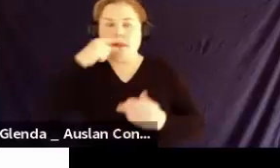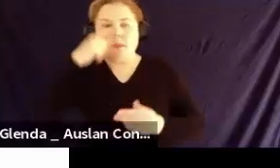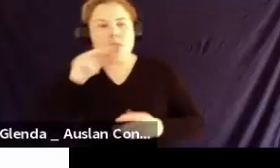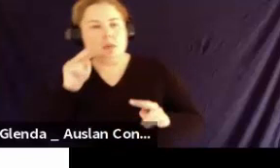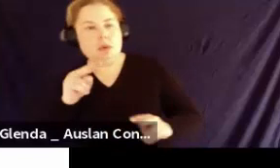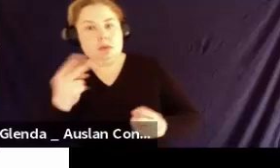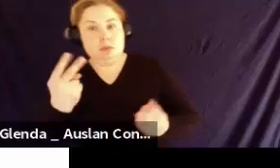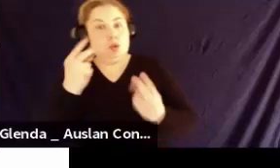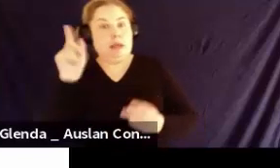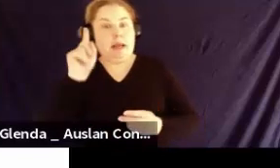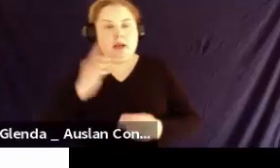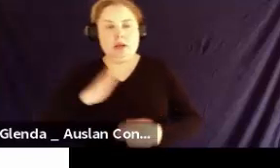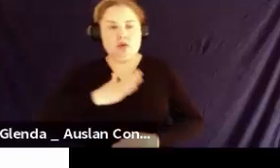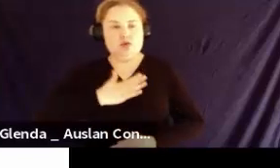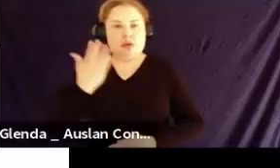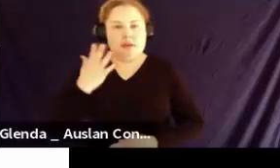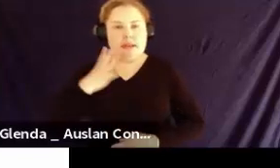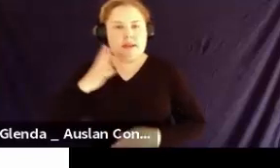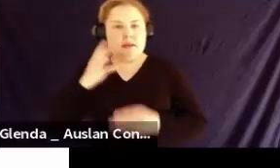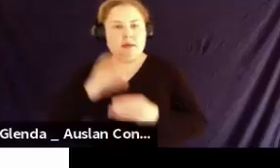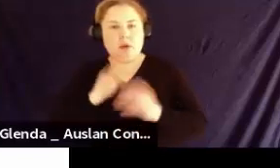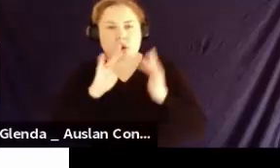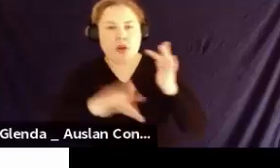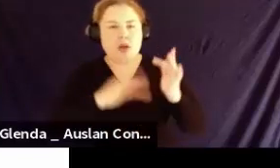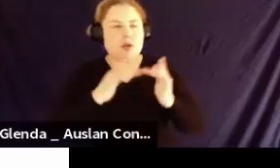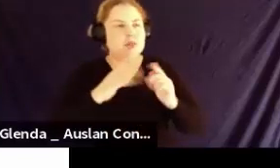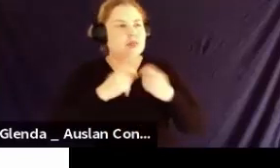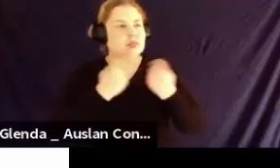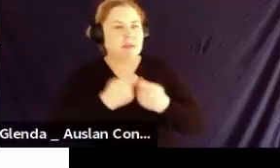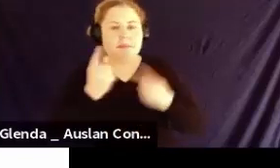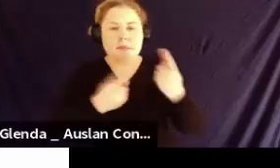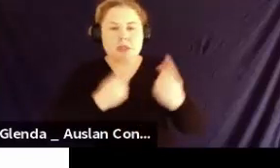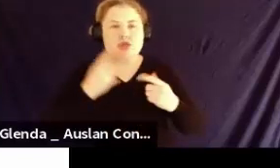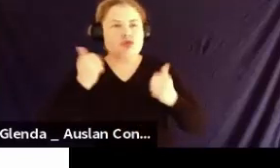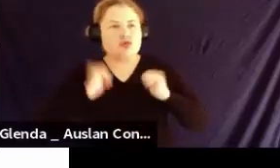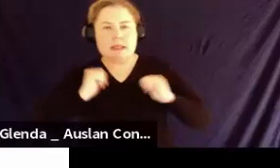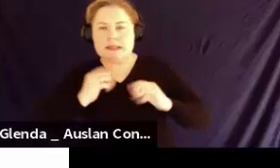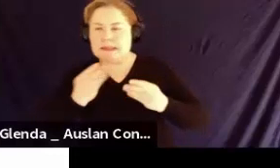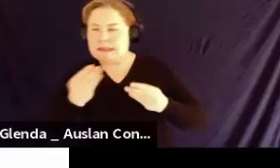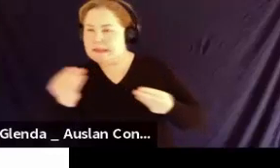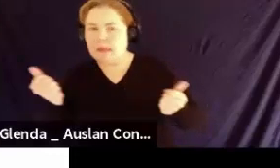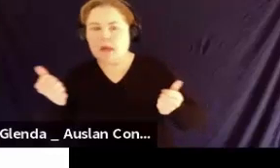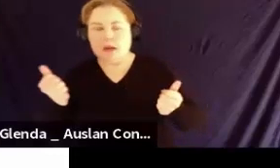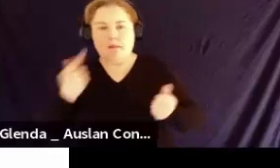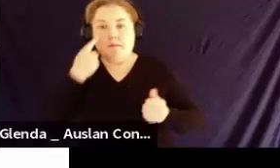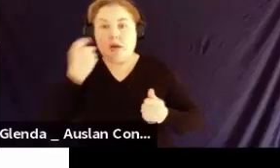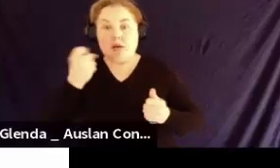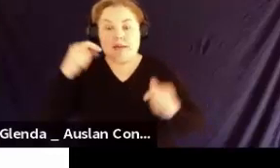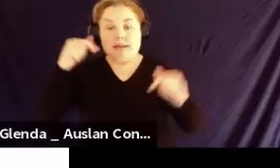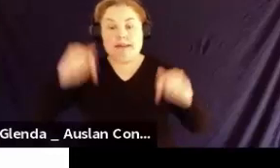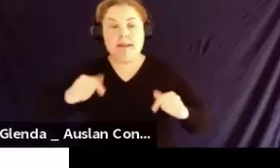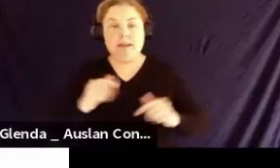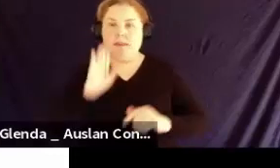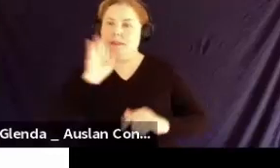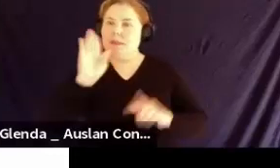they've had to go online for team meetings or training or whatever. You'll find that with this presentation, there might be